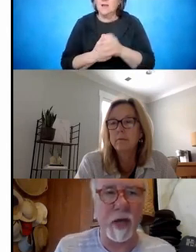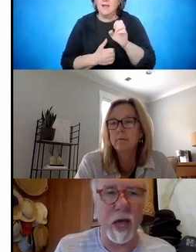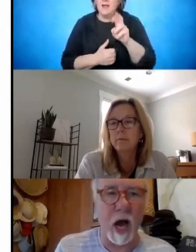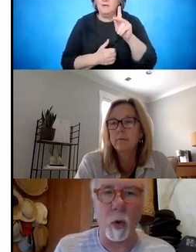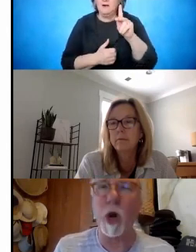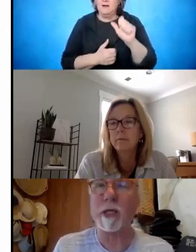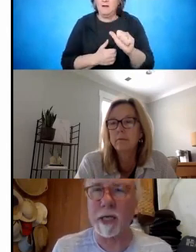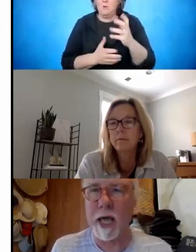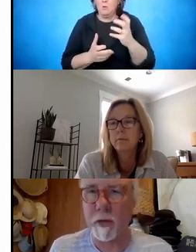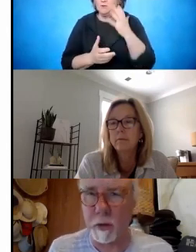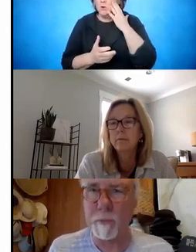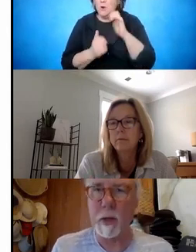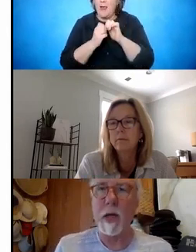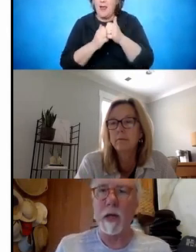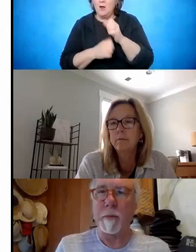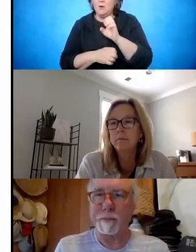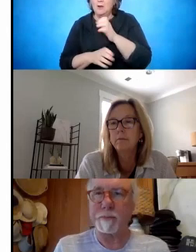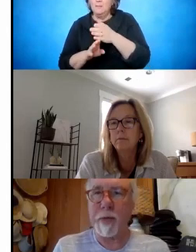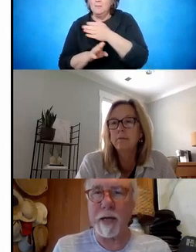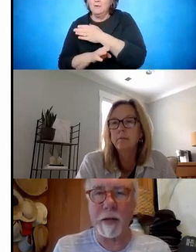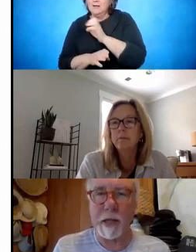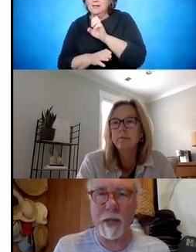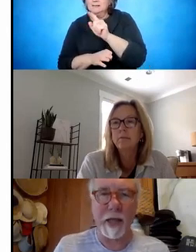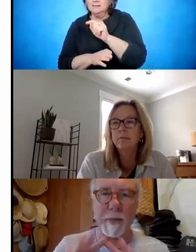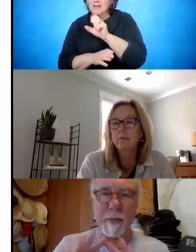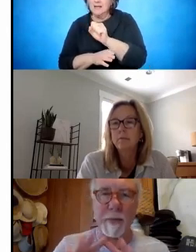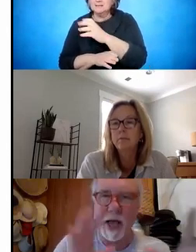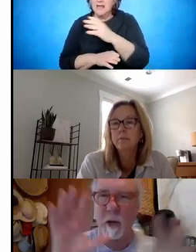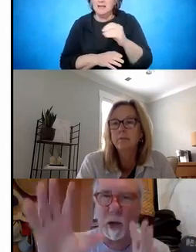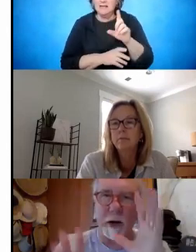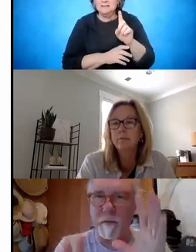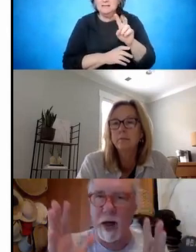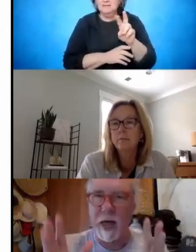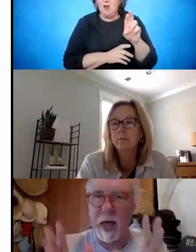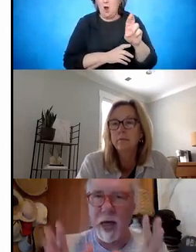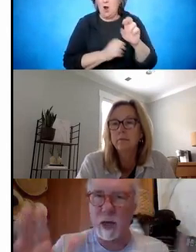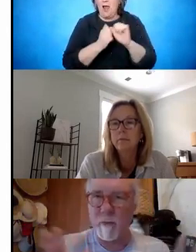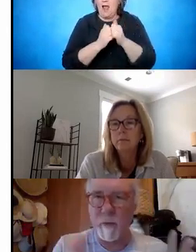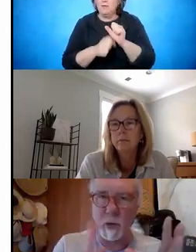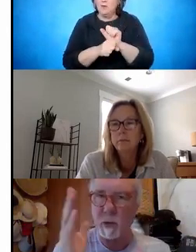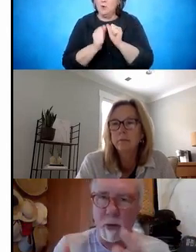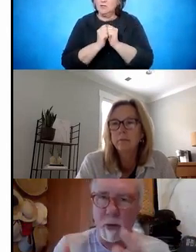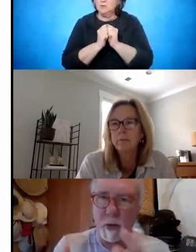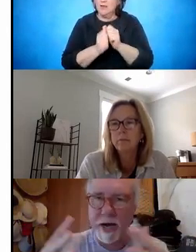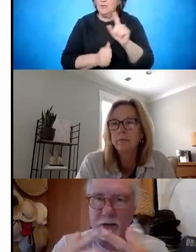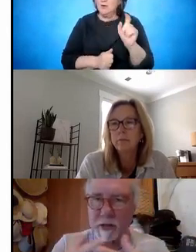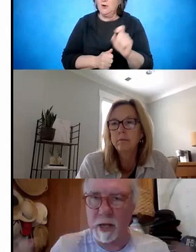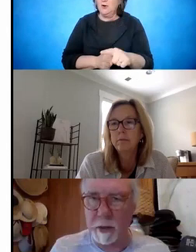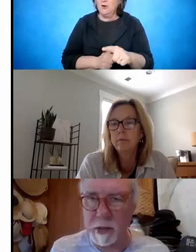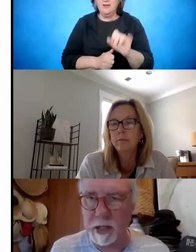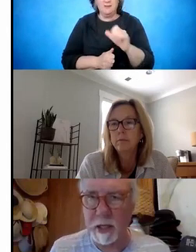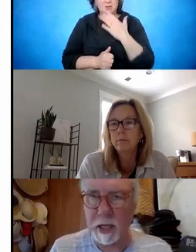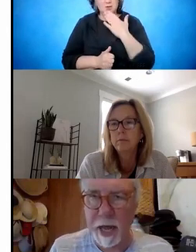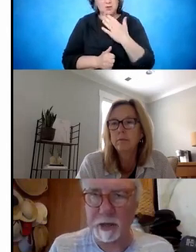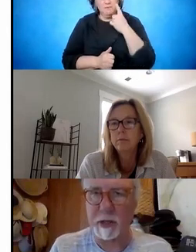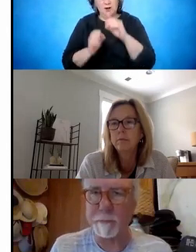DVR work together? And I think that'd be great to help clarify that for some folks where they're not necessarily